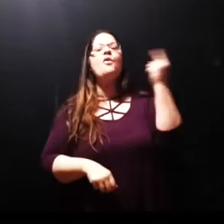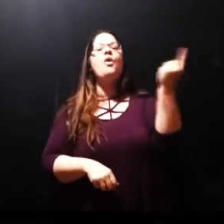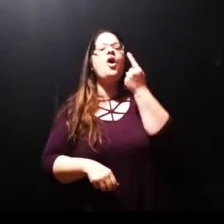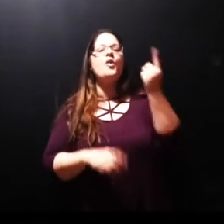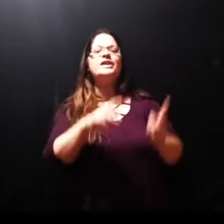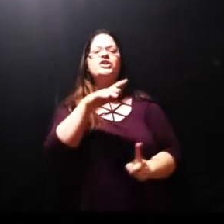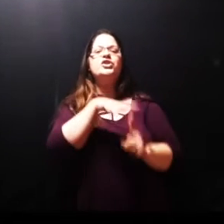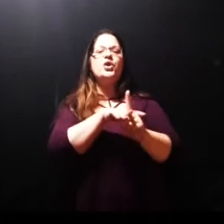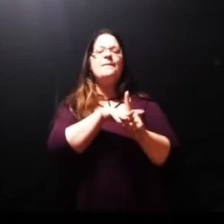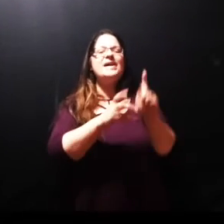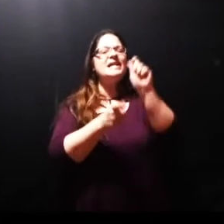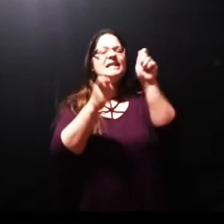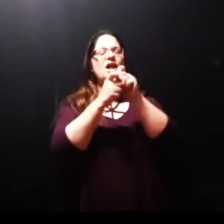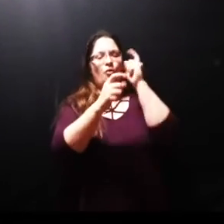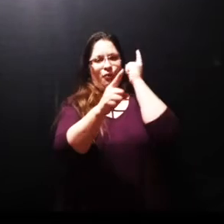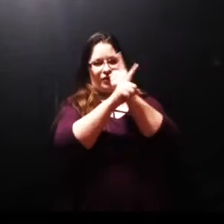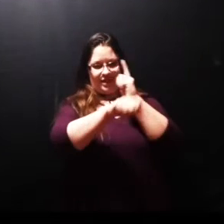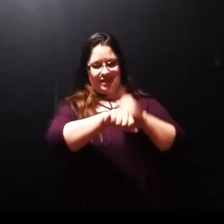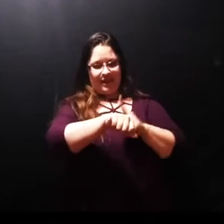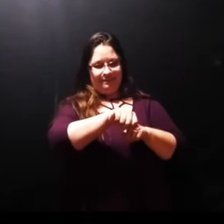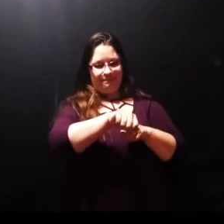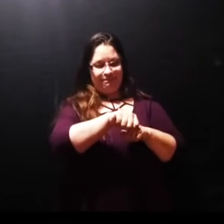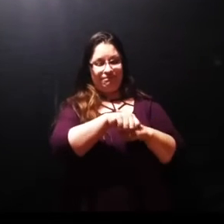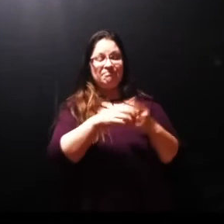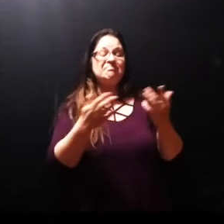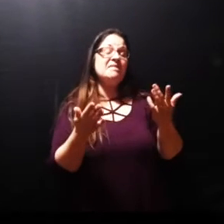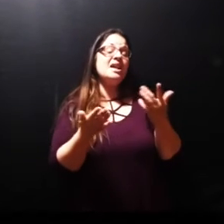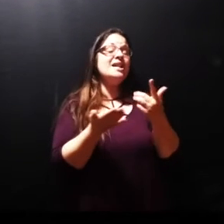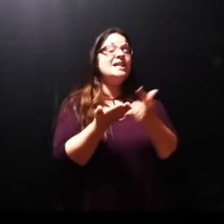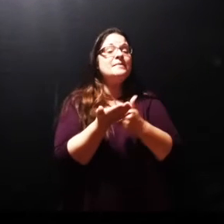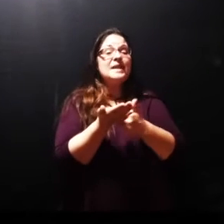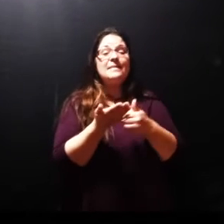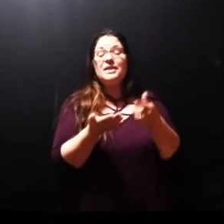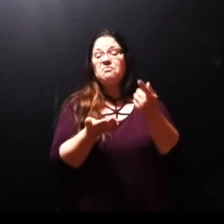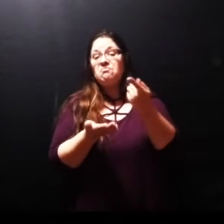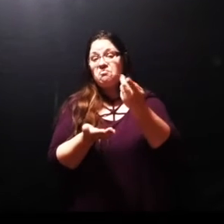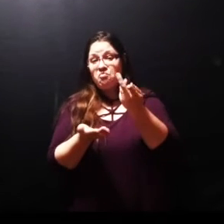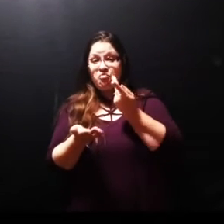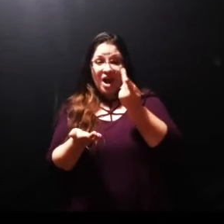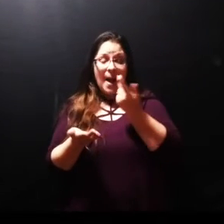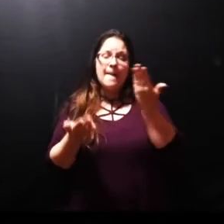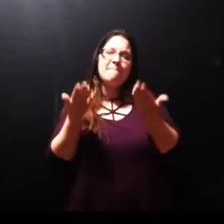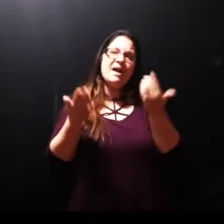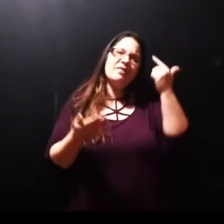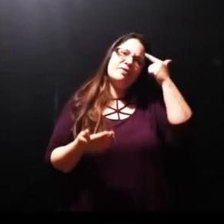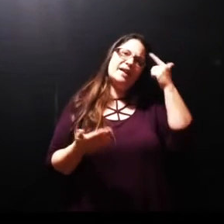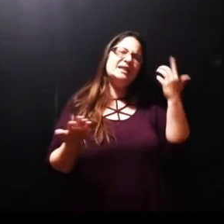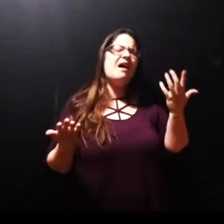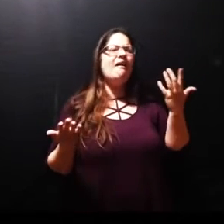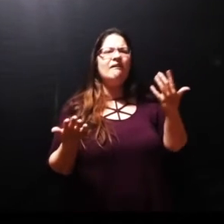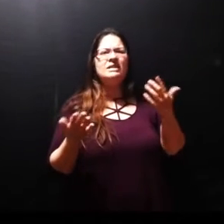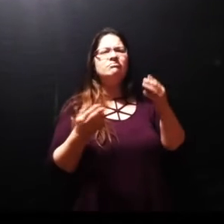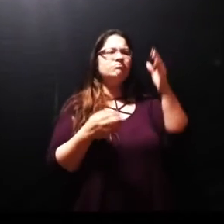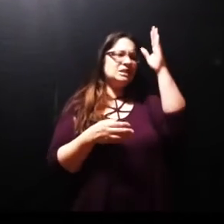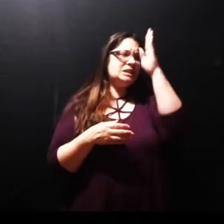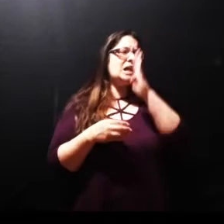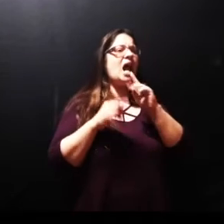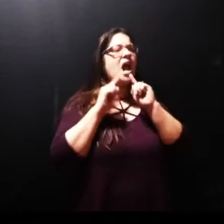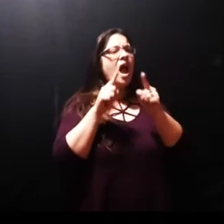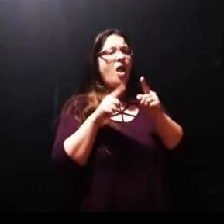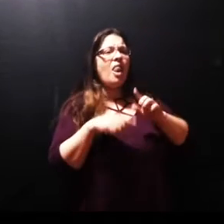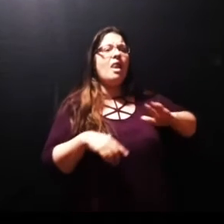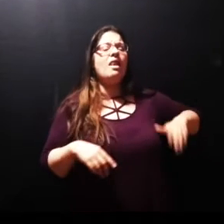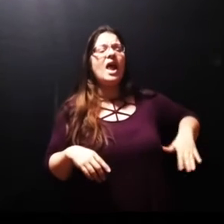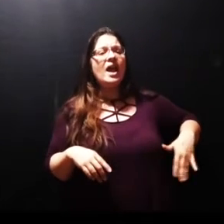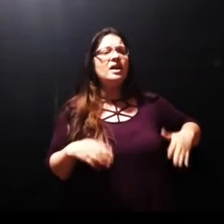late but right on time sometimes you and I might think he comes late you know I've made many a prayer and I've